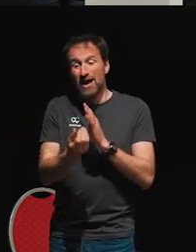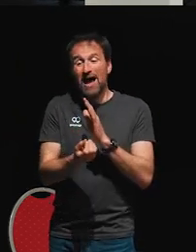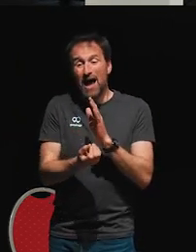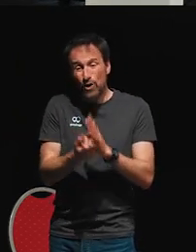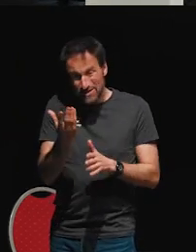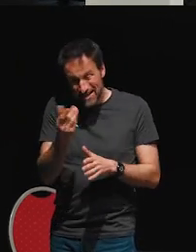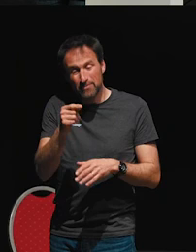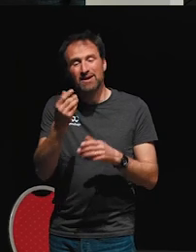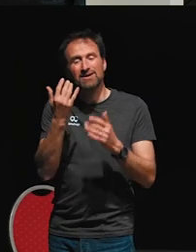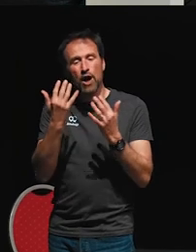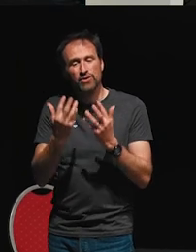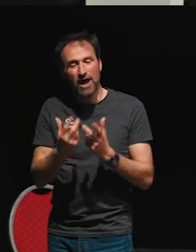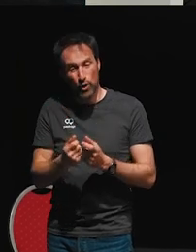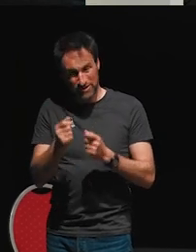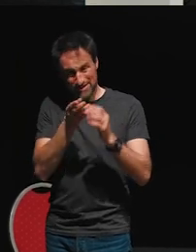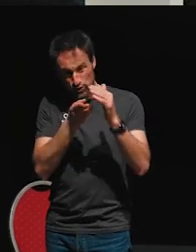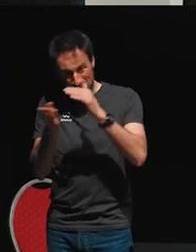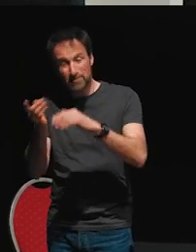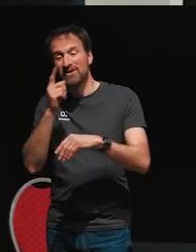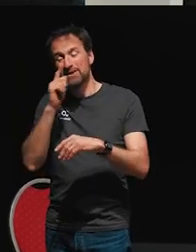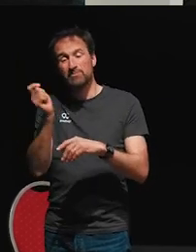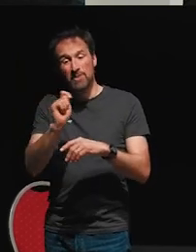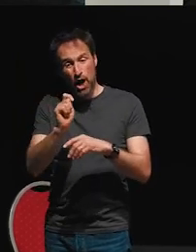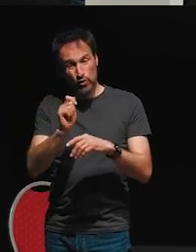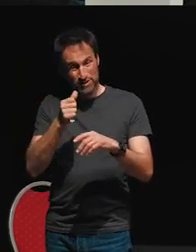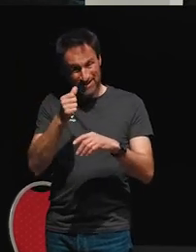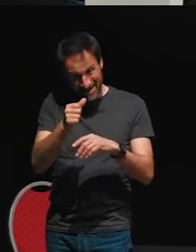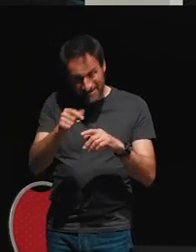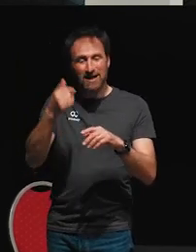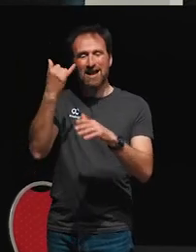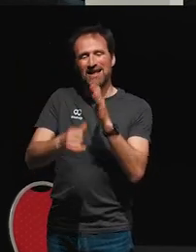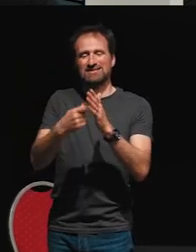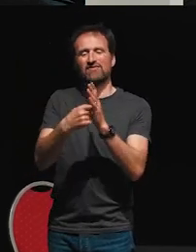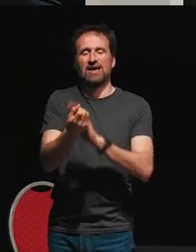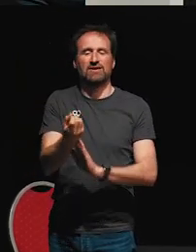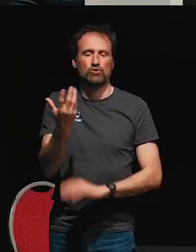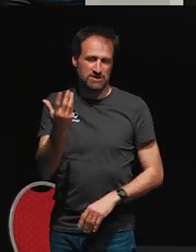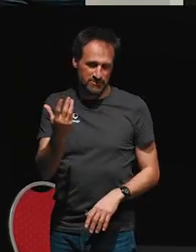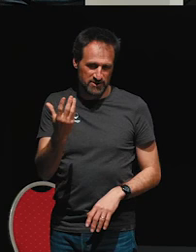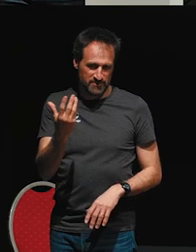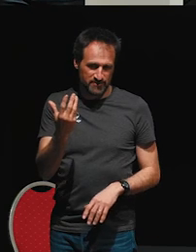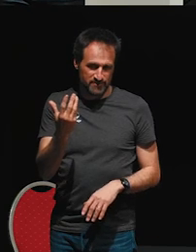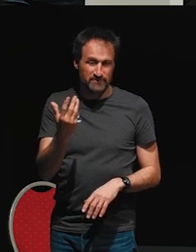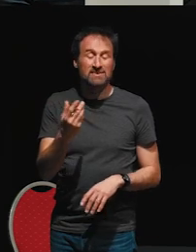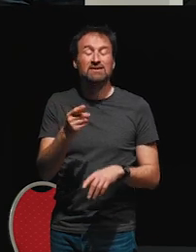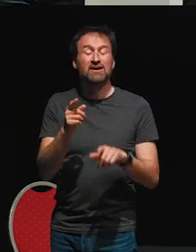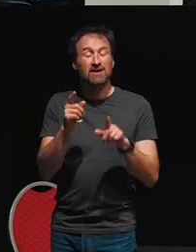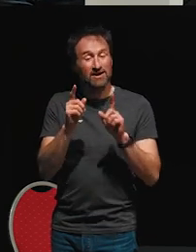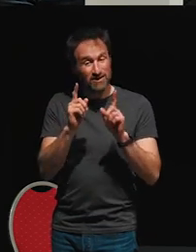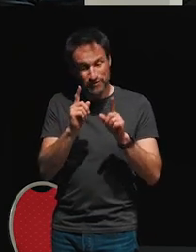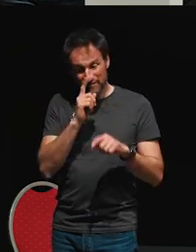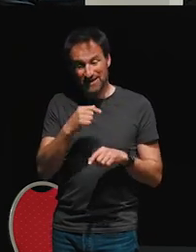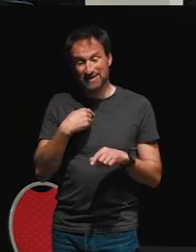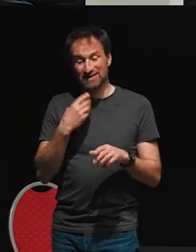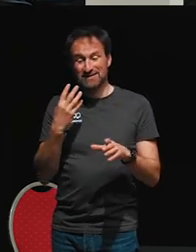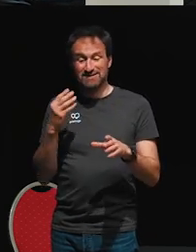pause is clicked. So if my subject is subscribed to it, my subject is also going to do the same thing. So emit